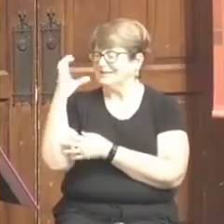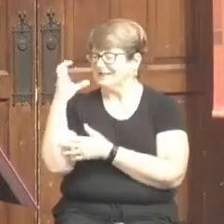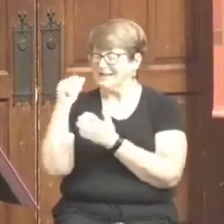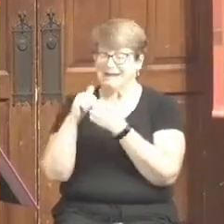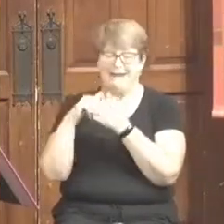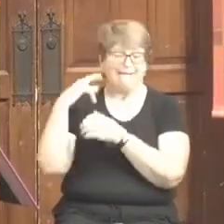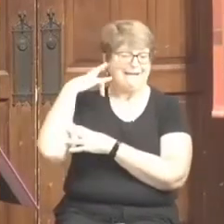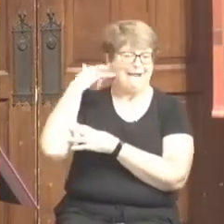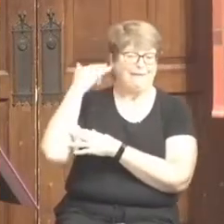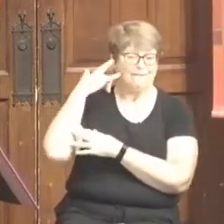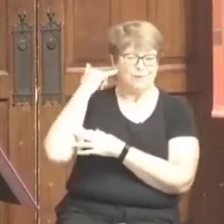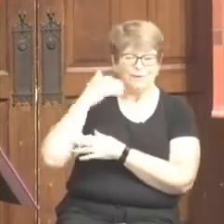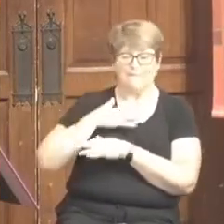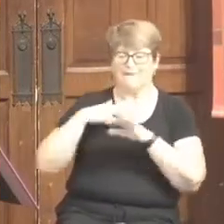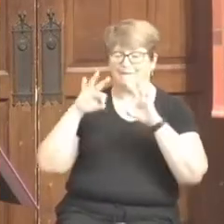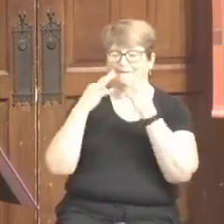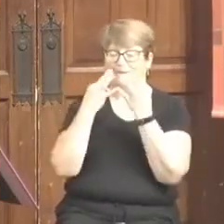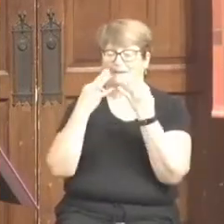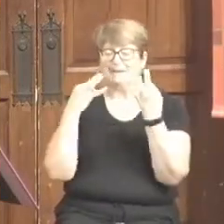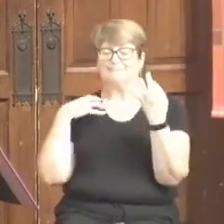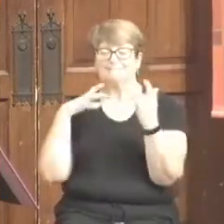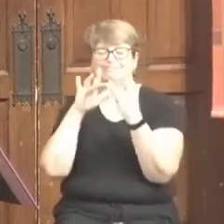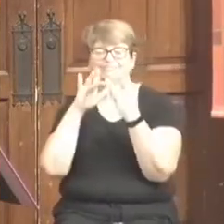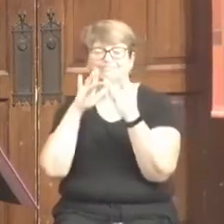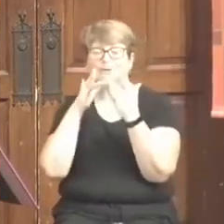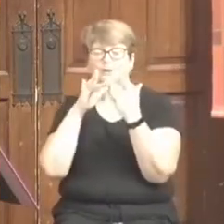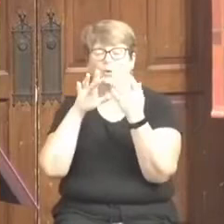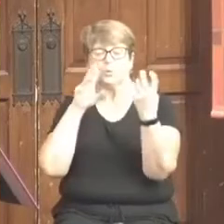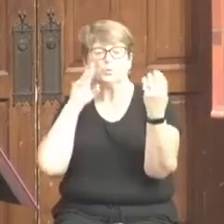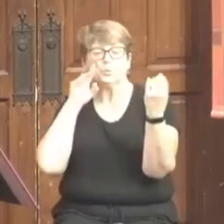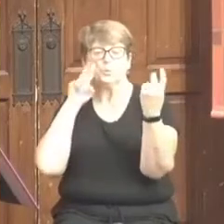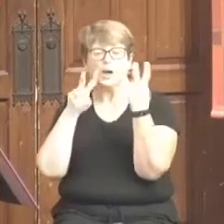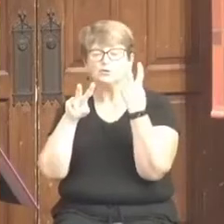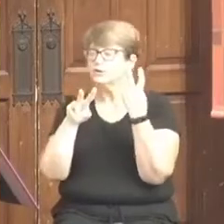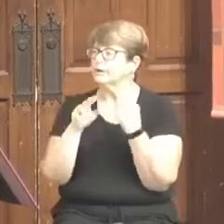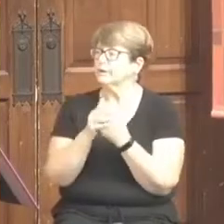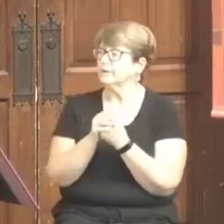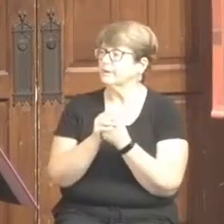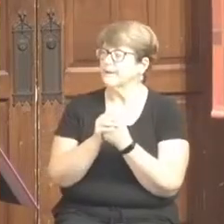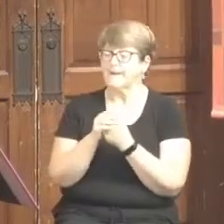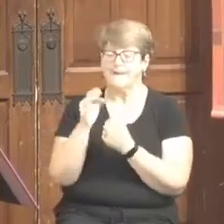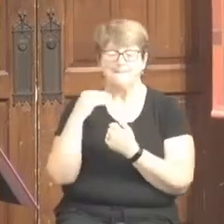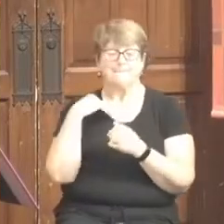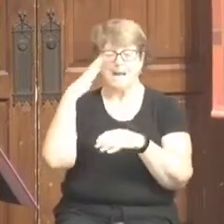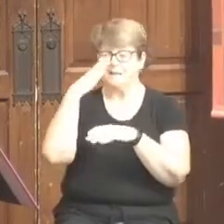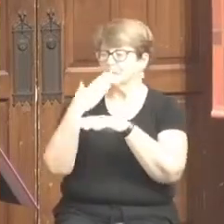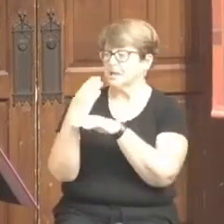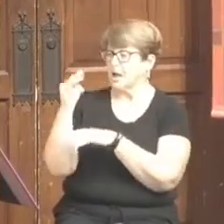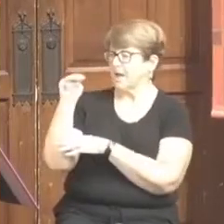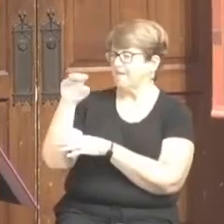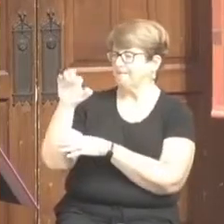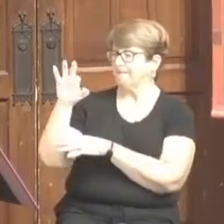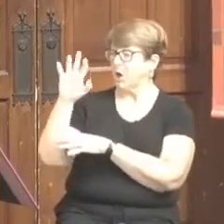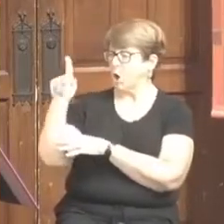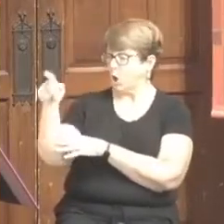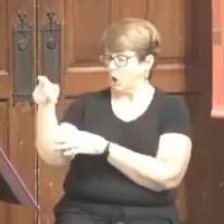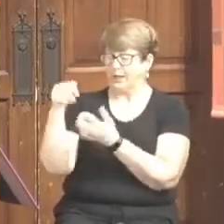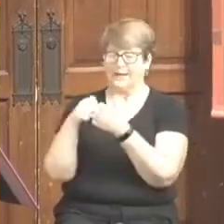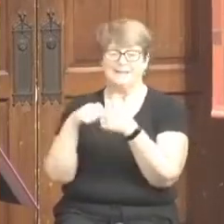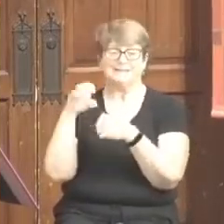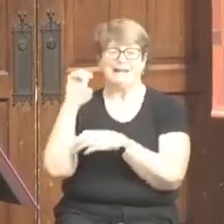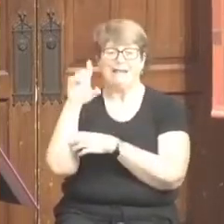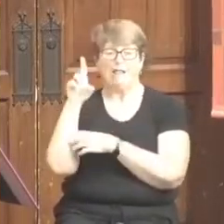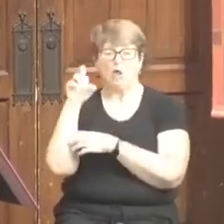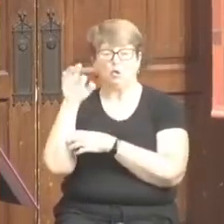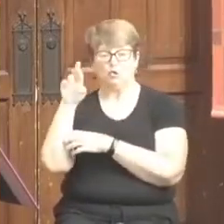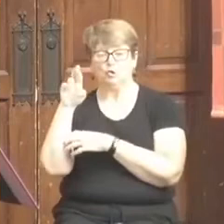but also Mark and Meredith being here. Mark is an elder in the church as well and serving as a pastor in New